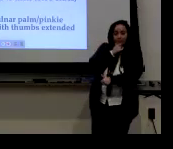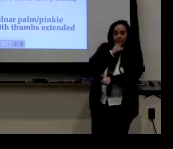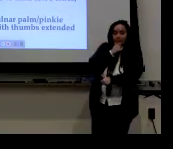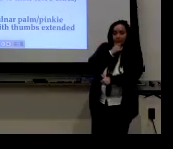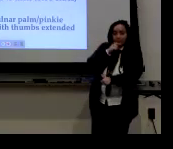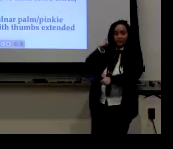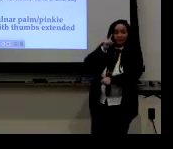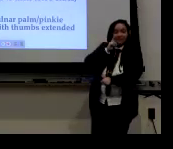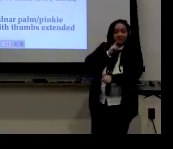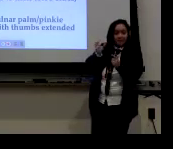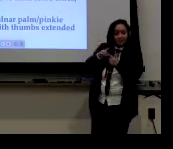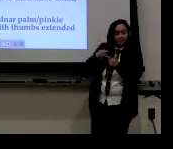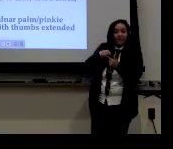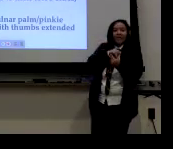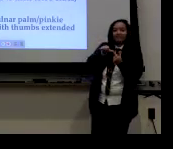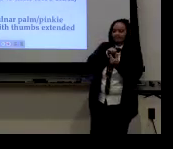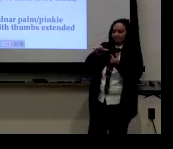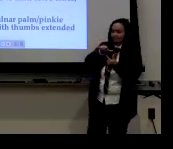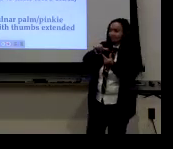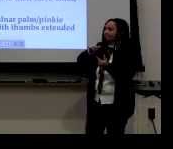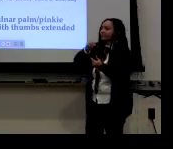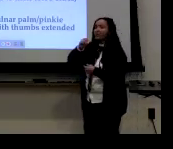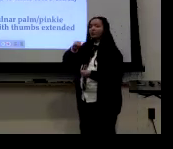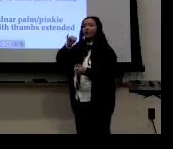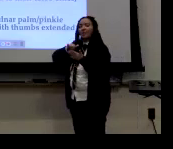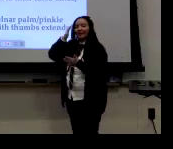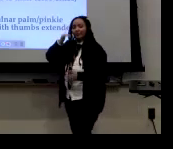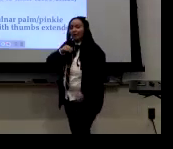With gay signing identity. And.